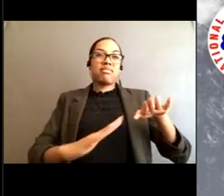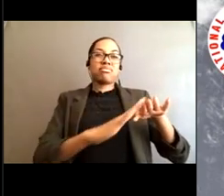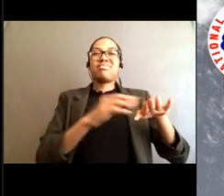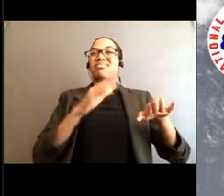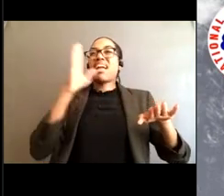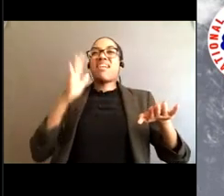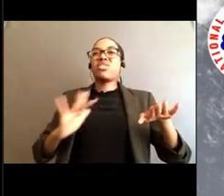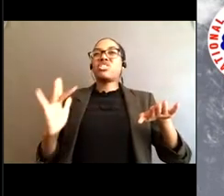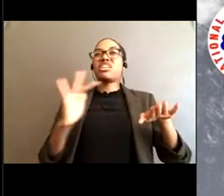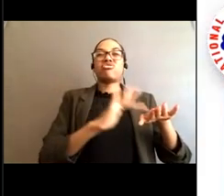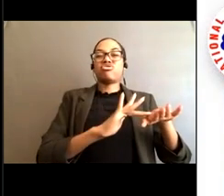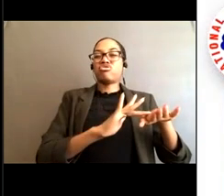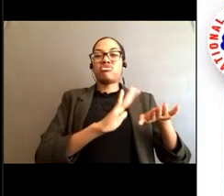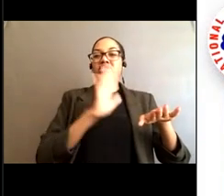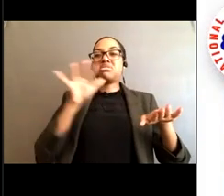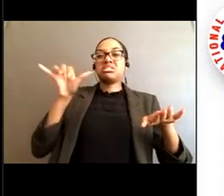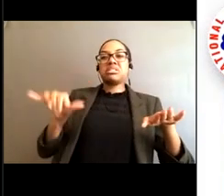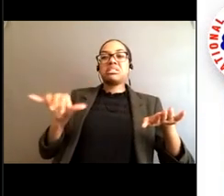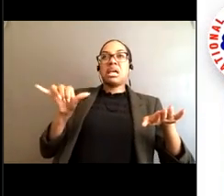So next slide.